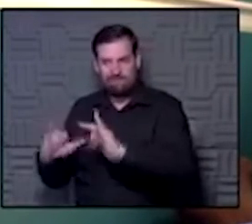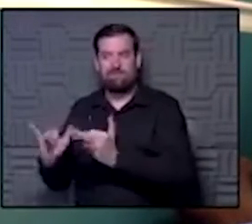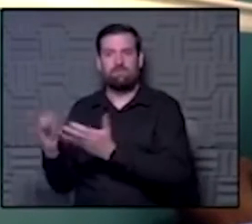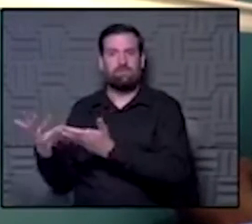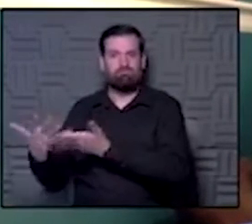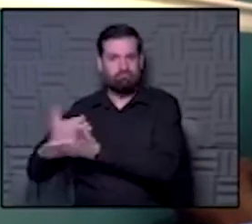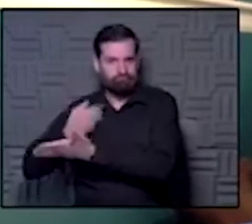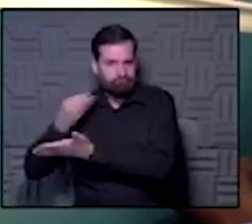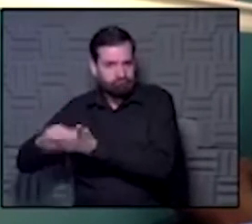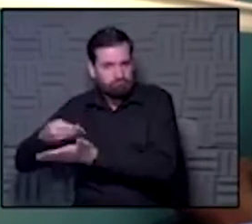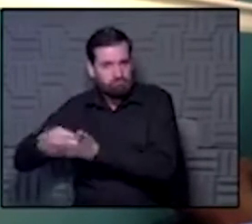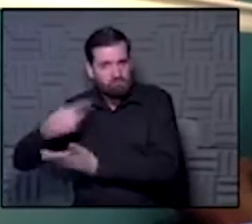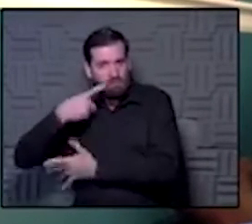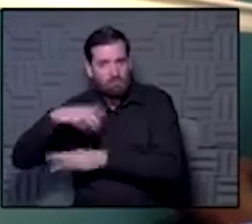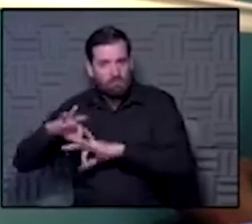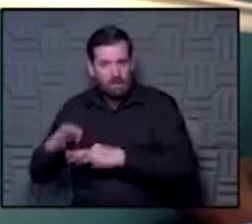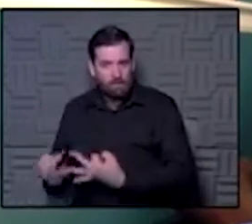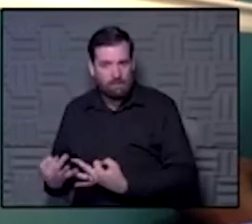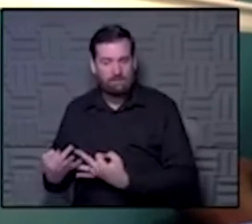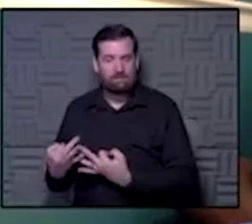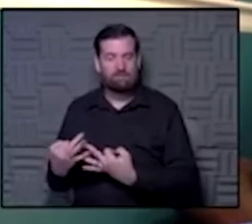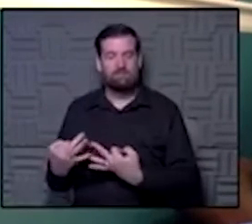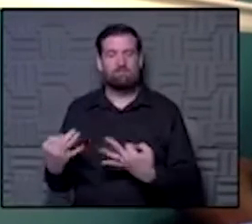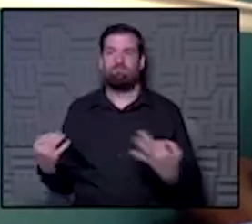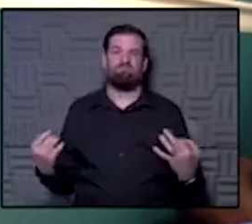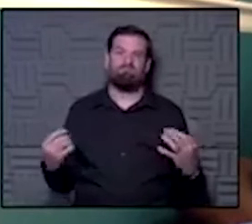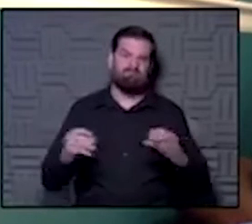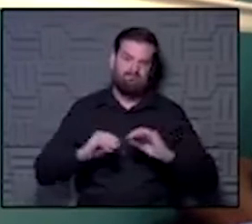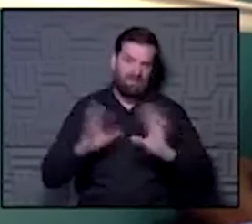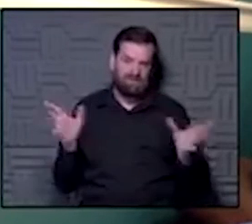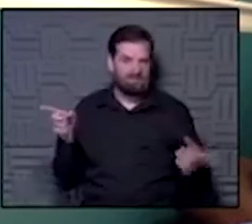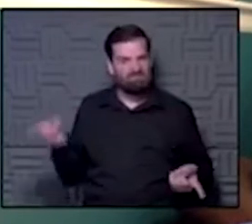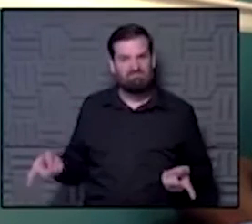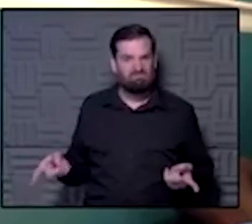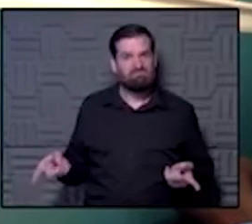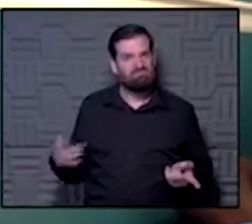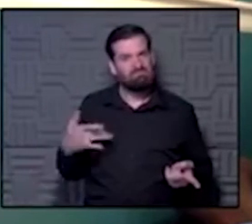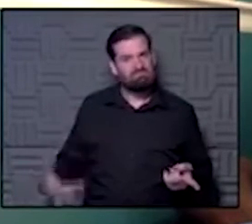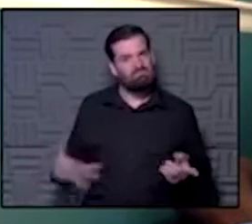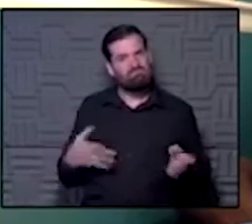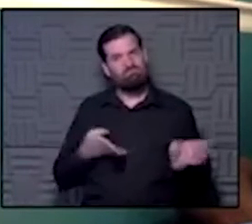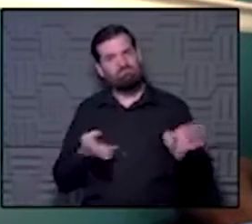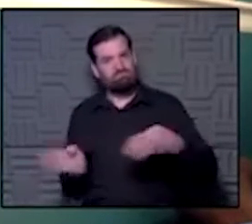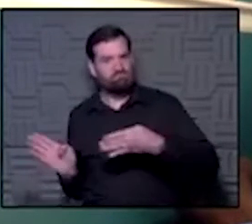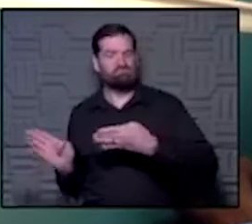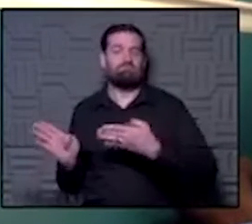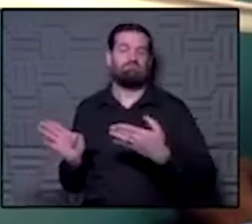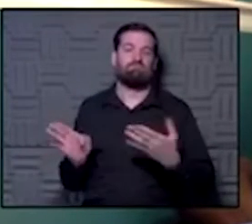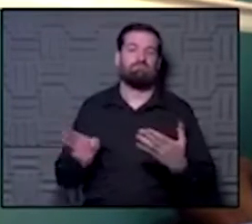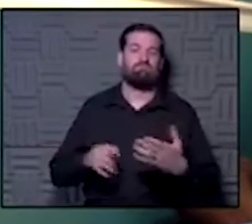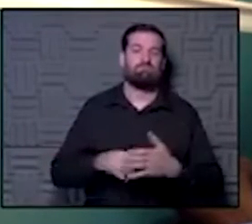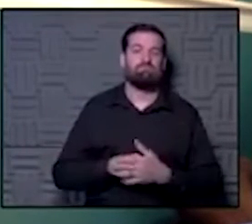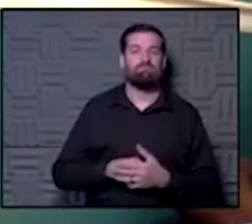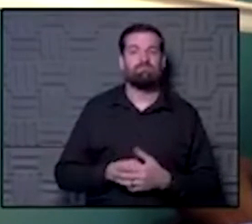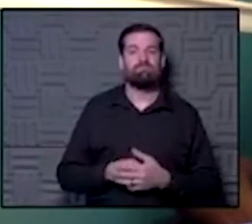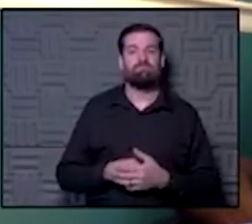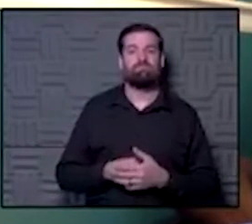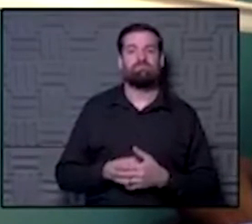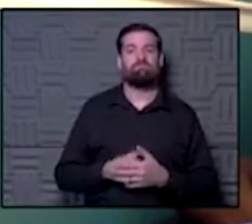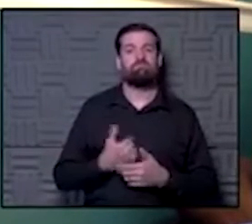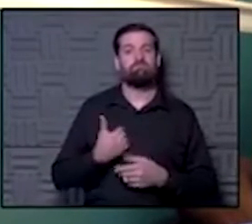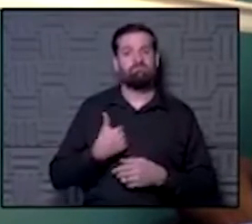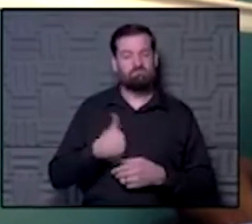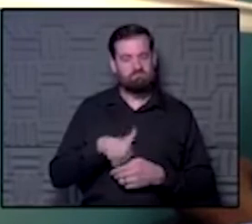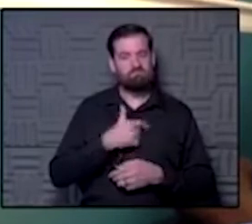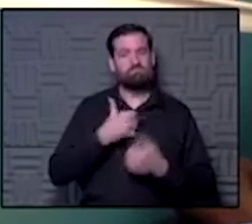bring to your family, then that's the obvious choice, right? So we are working to